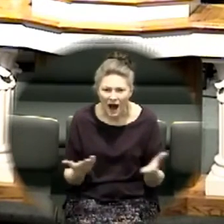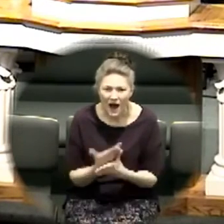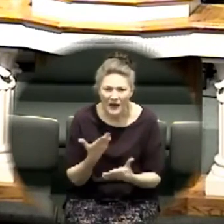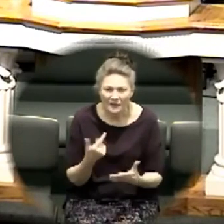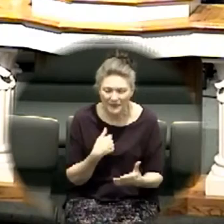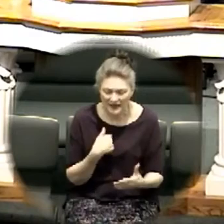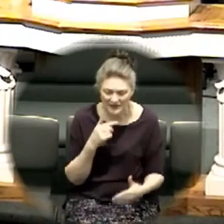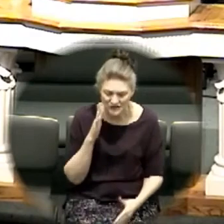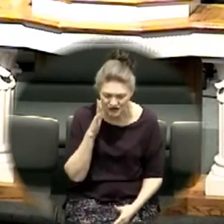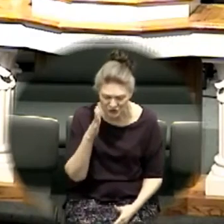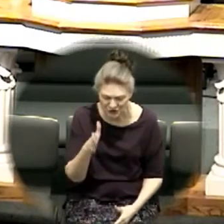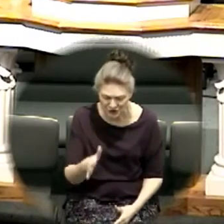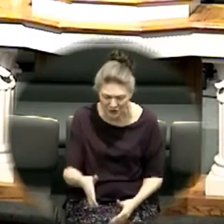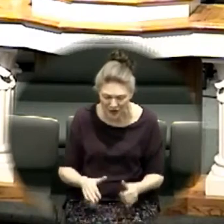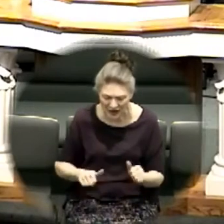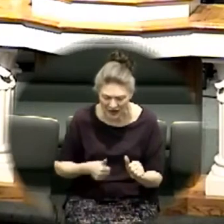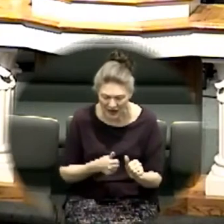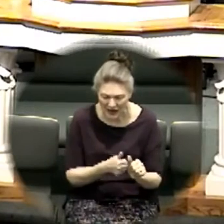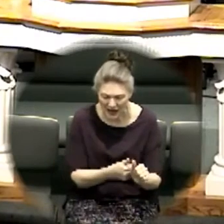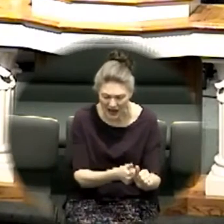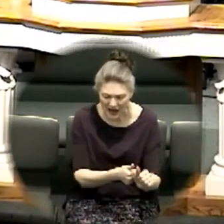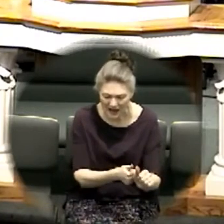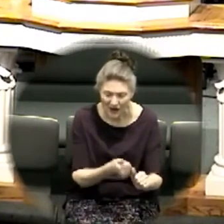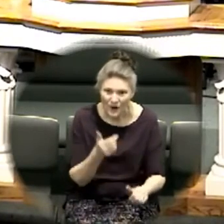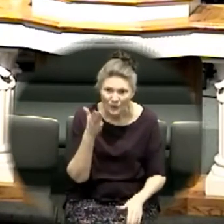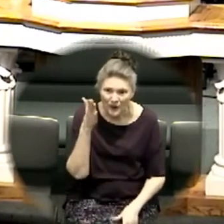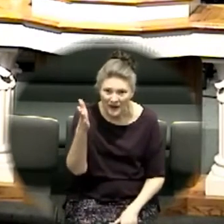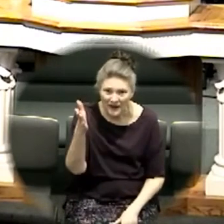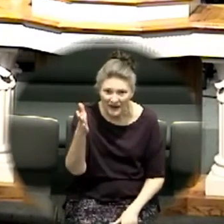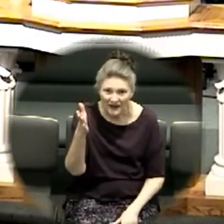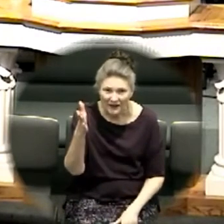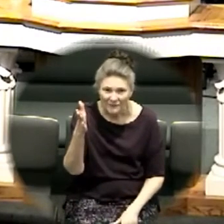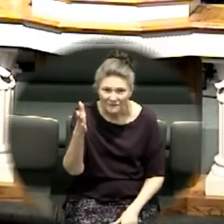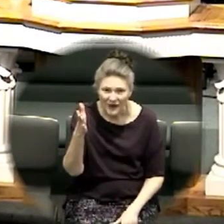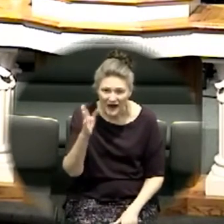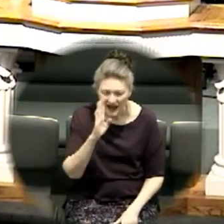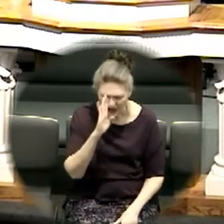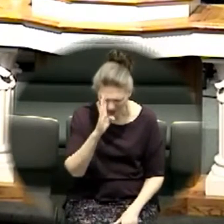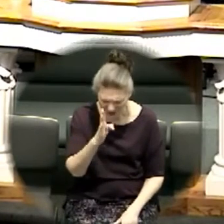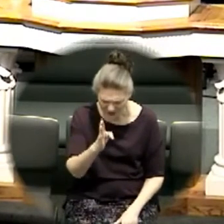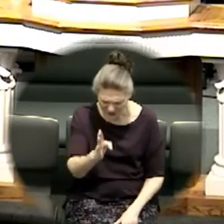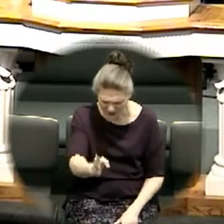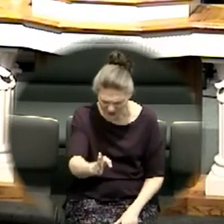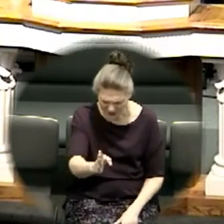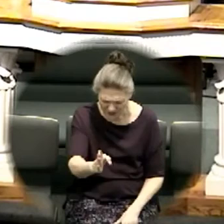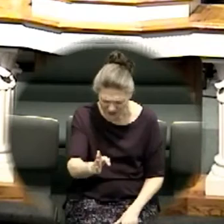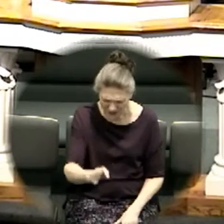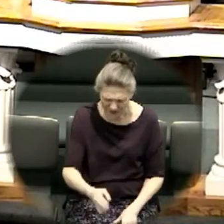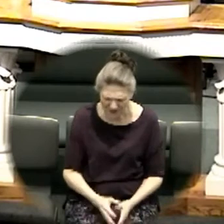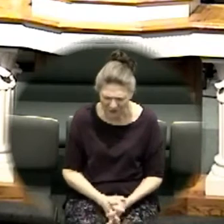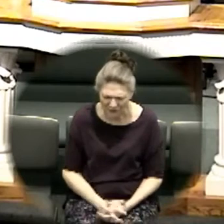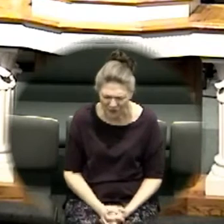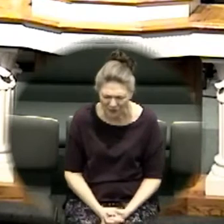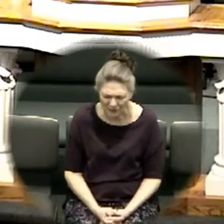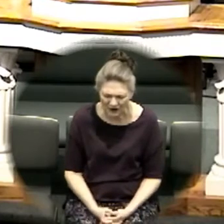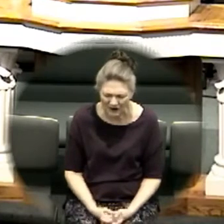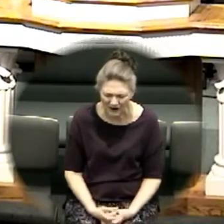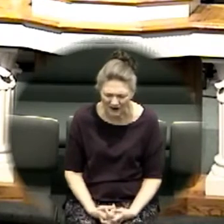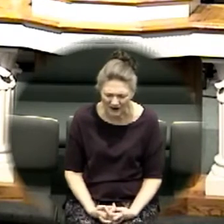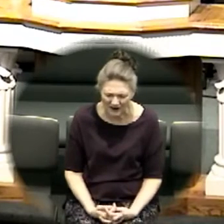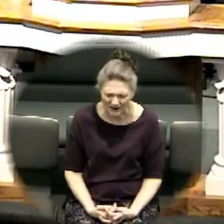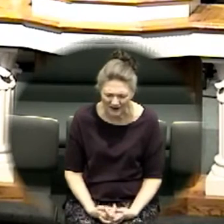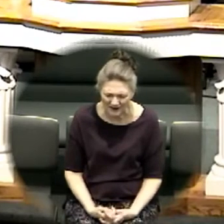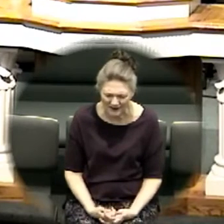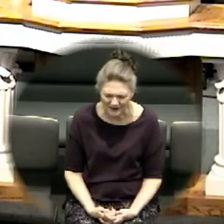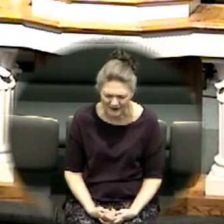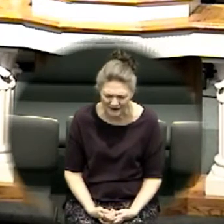all things new and I will follow you forward